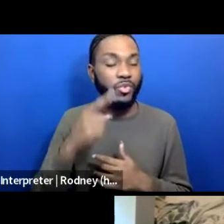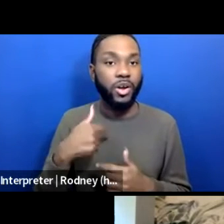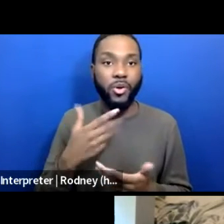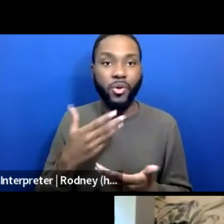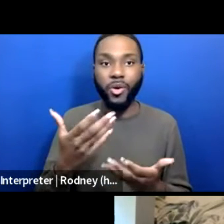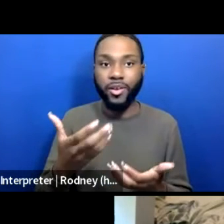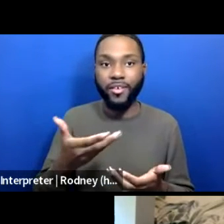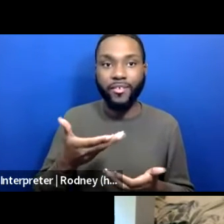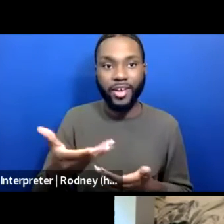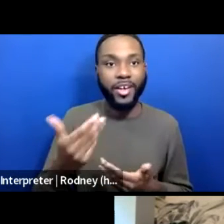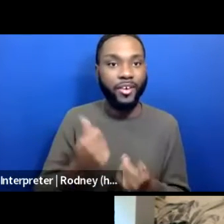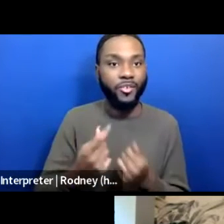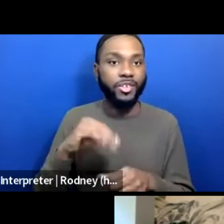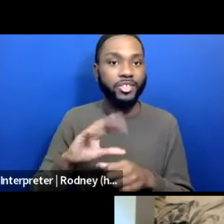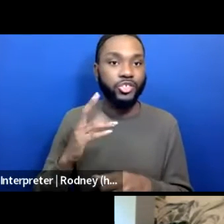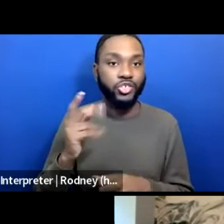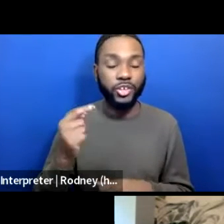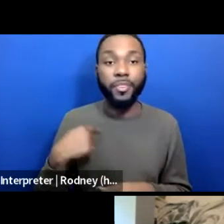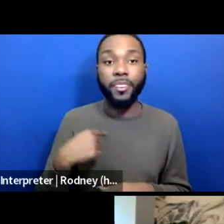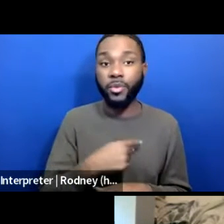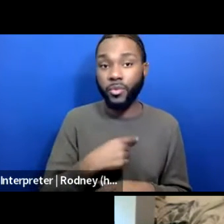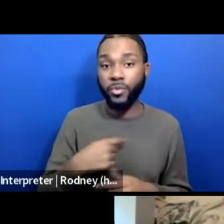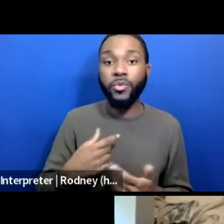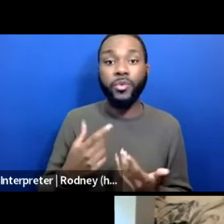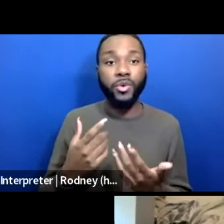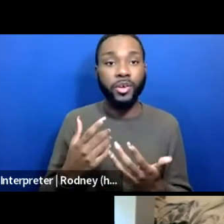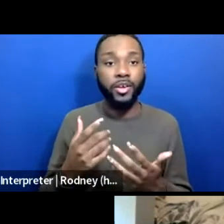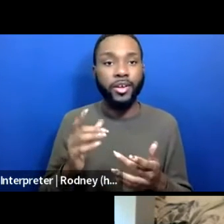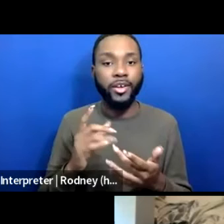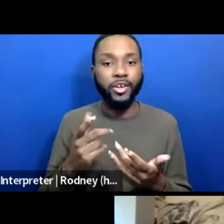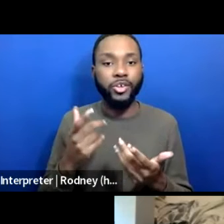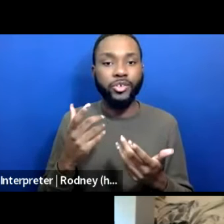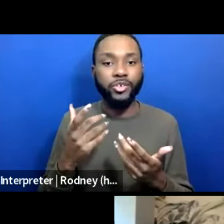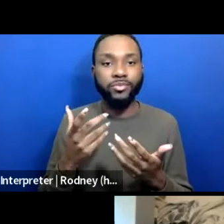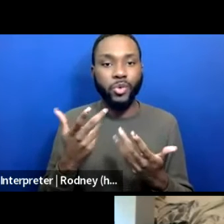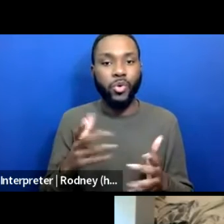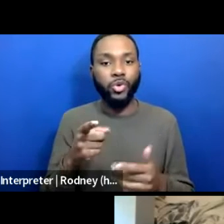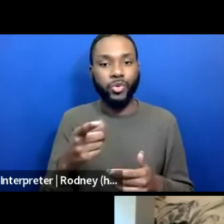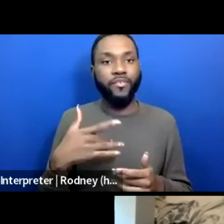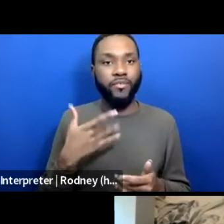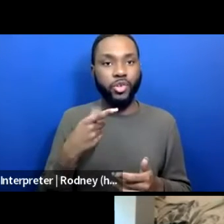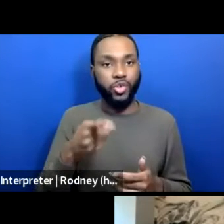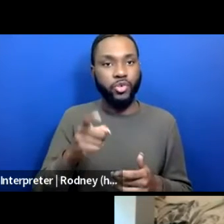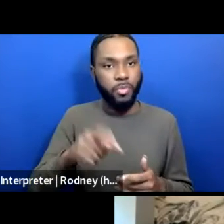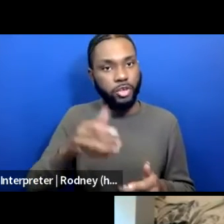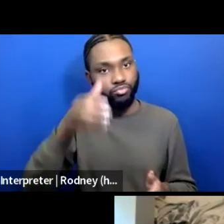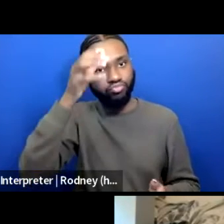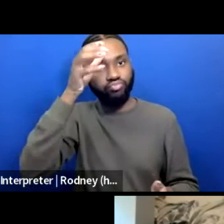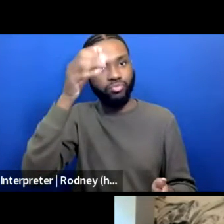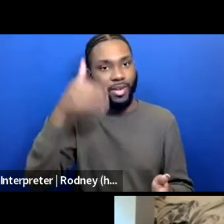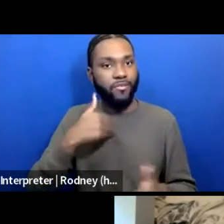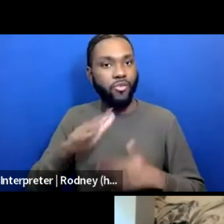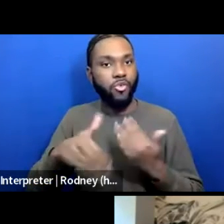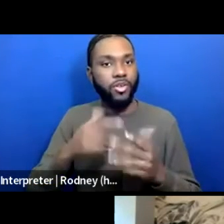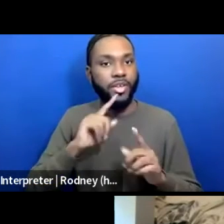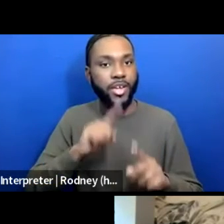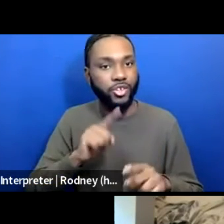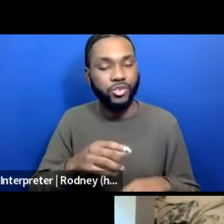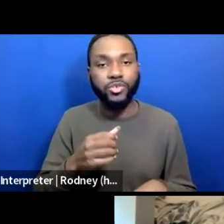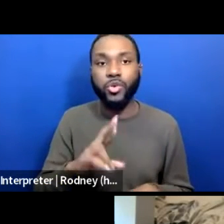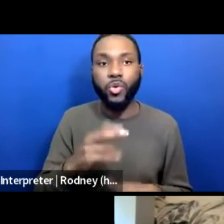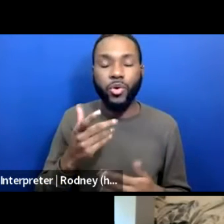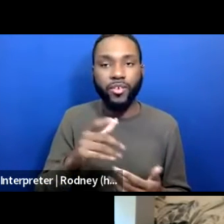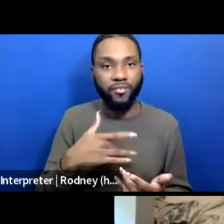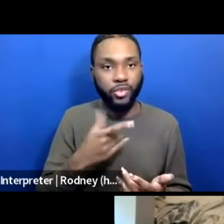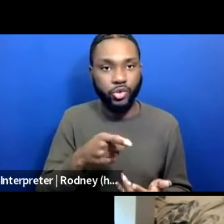We release our facilitators from having all the answers. We also release you from having all the questions. We're going to learn in